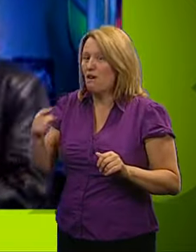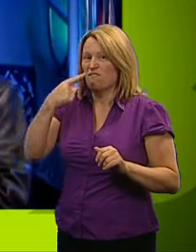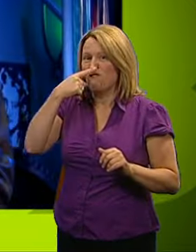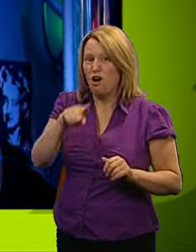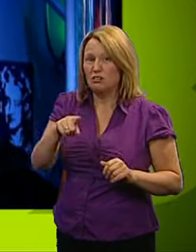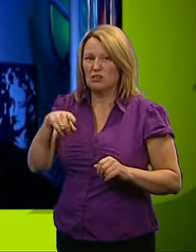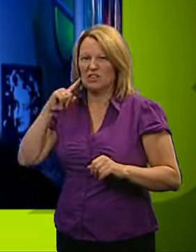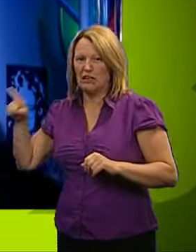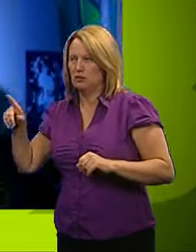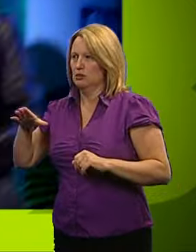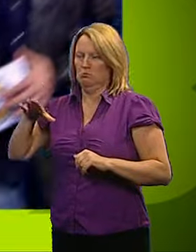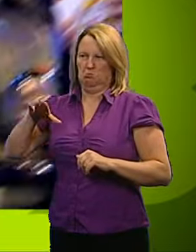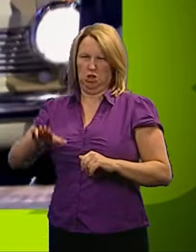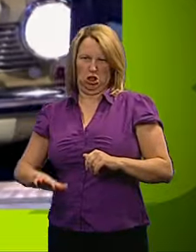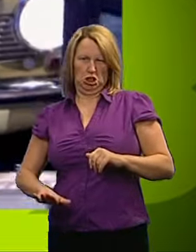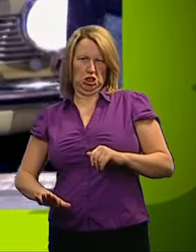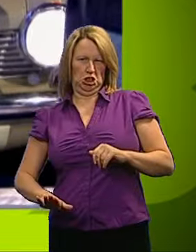And if they're false, he'll do this.